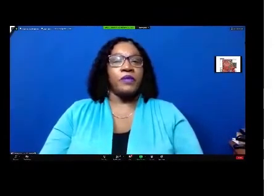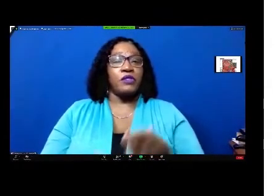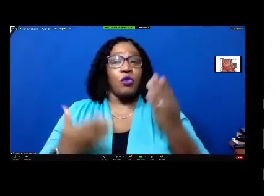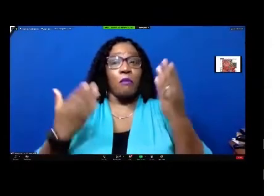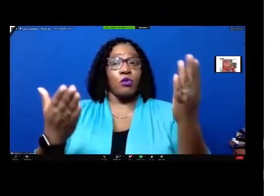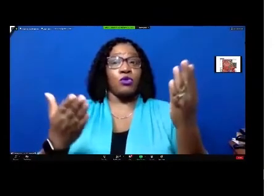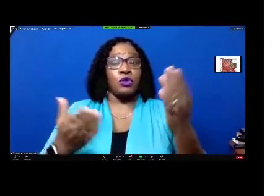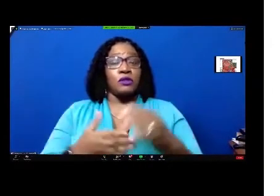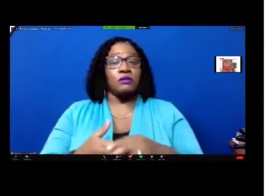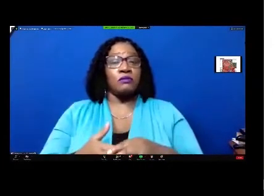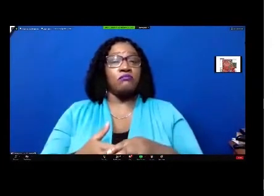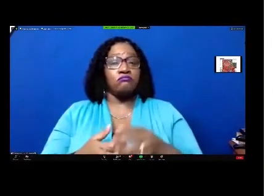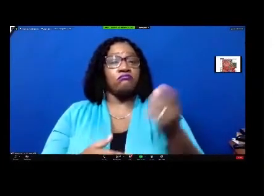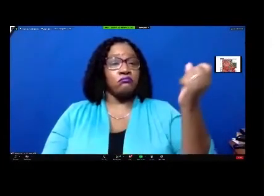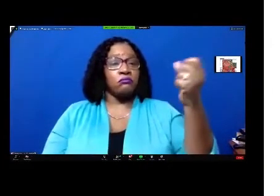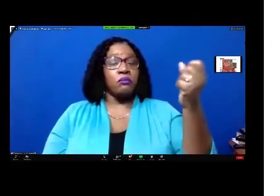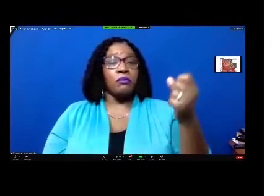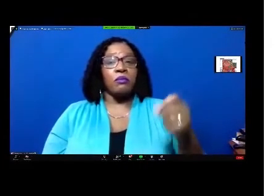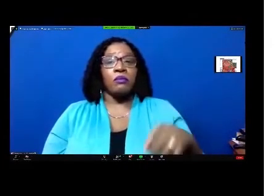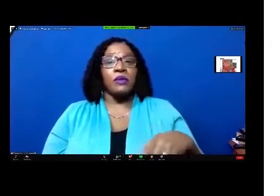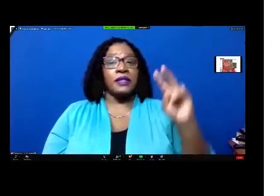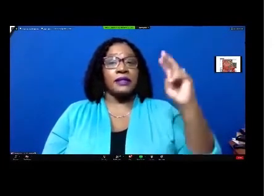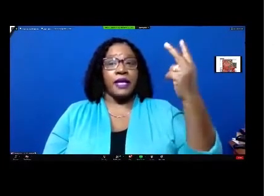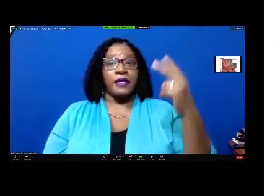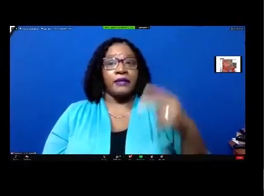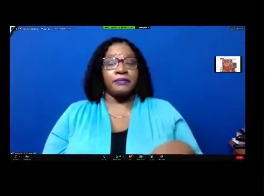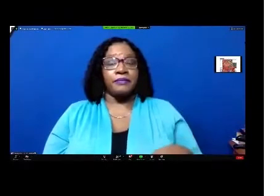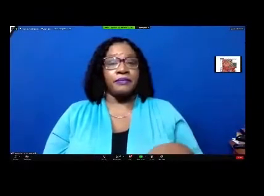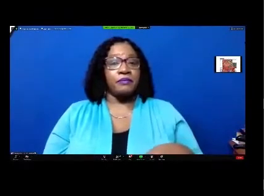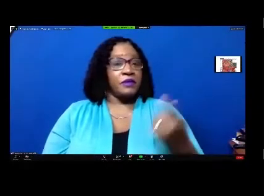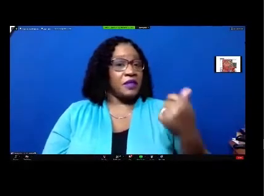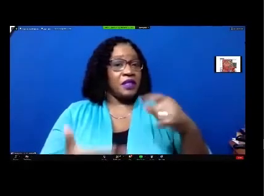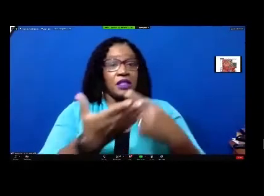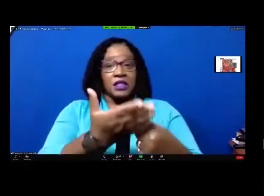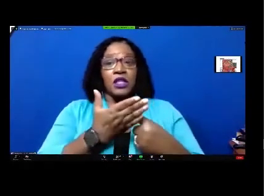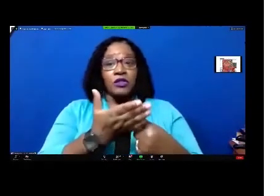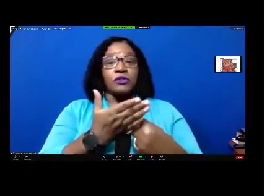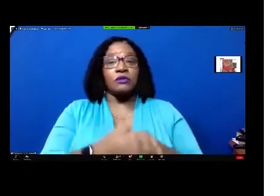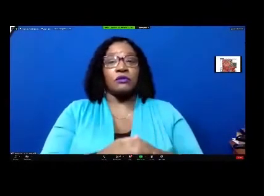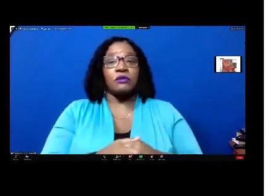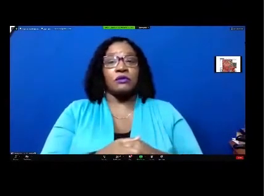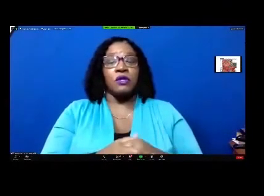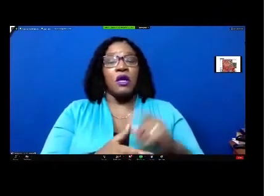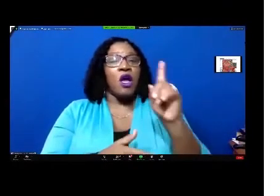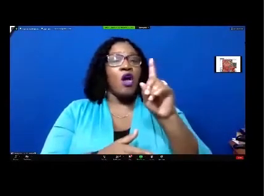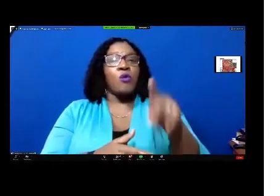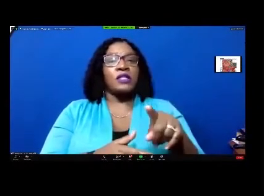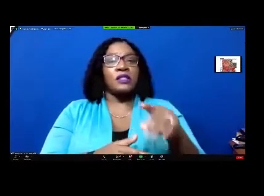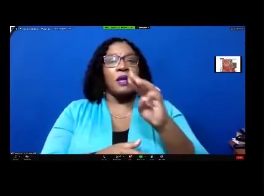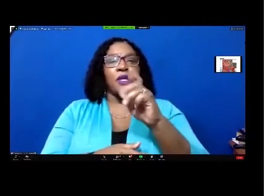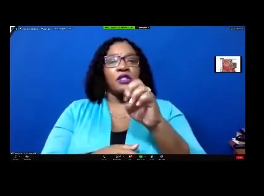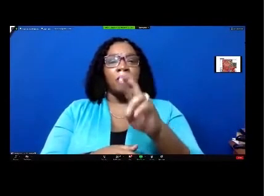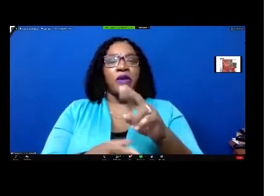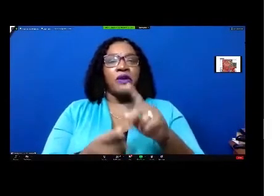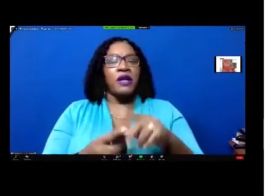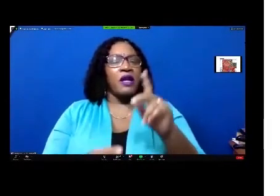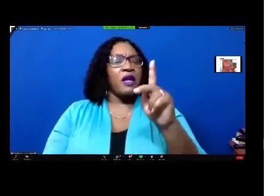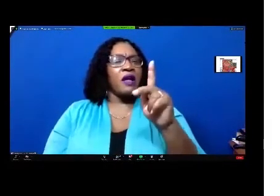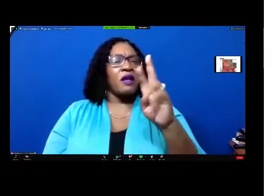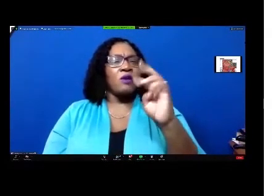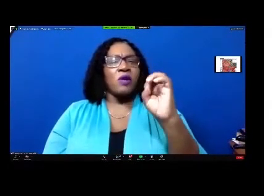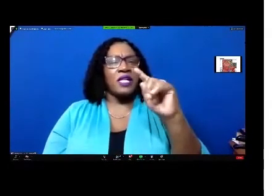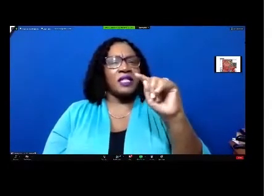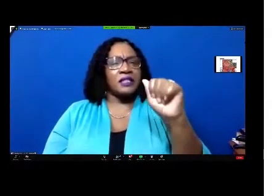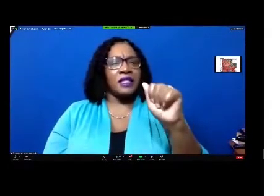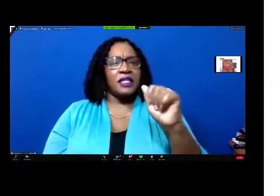motion we'll move second is there any discussion question mr mayor krista can you can you